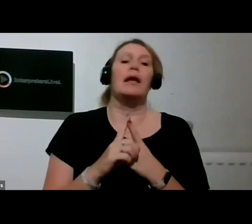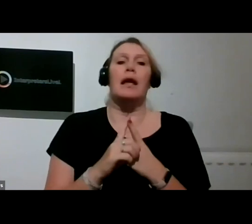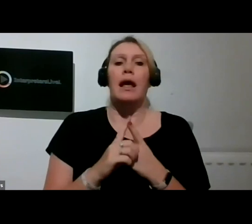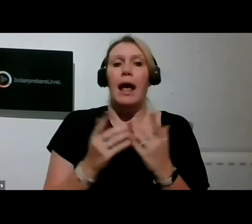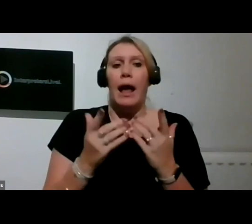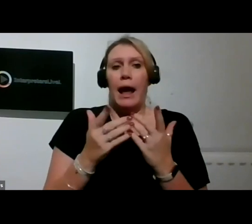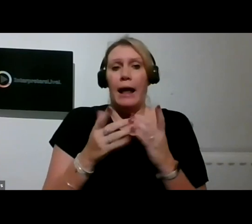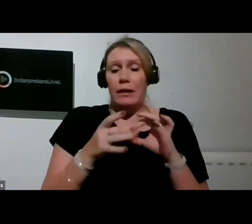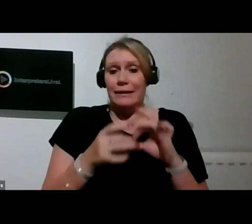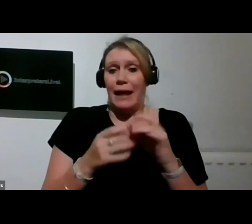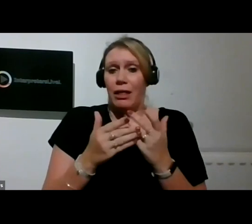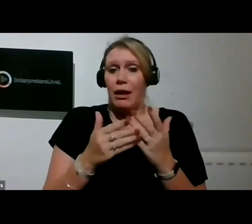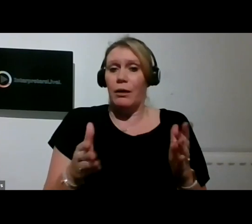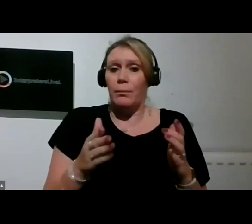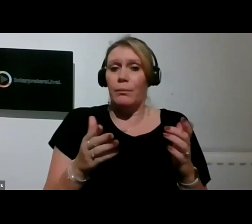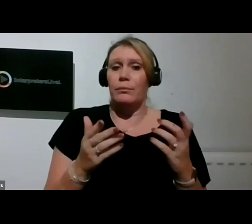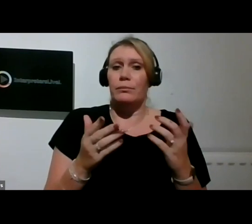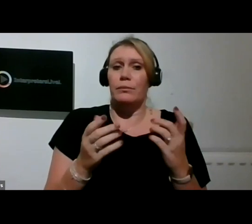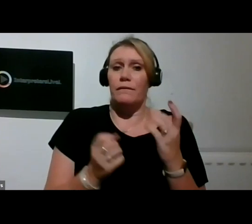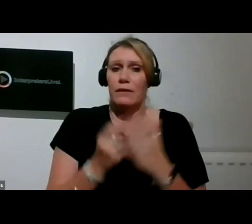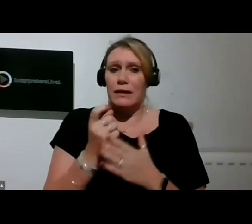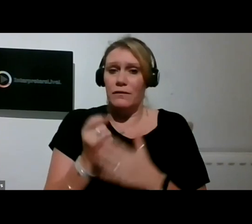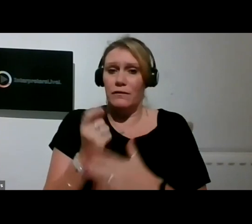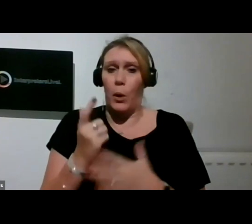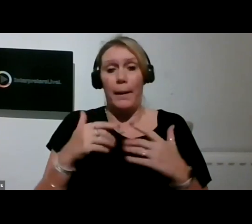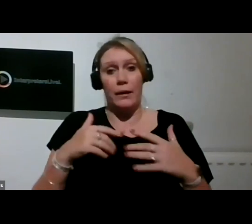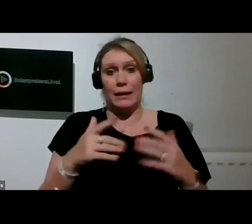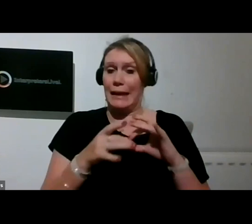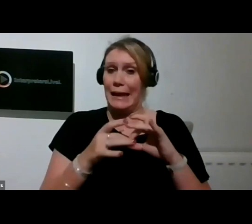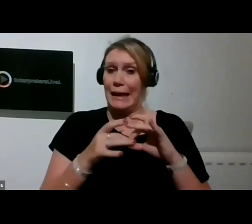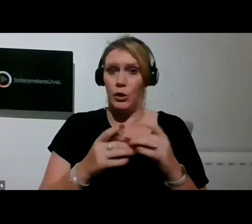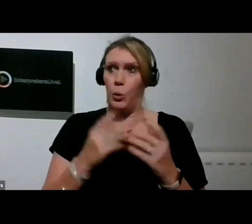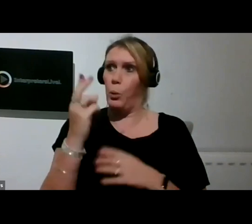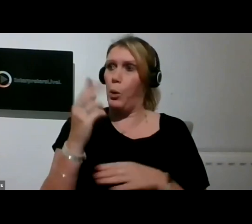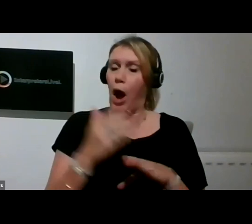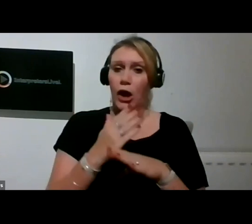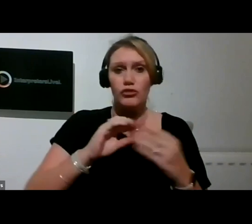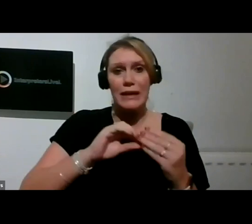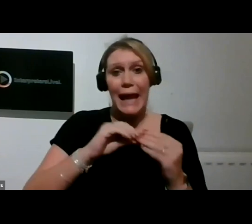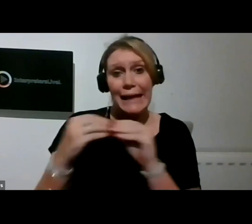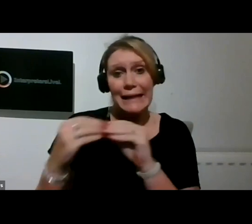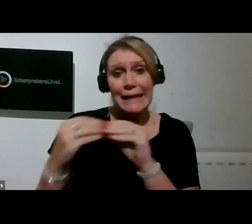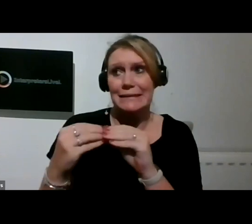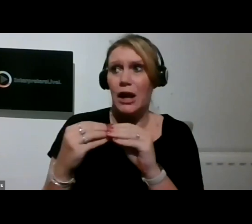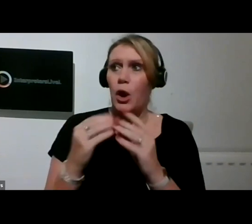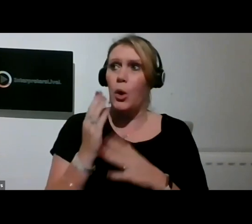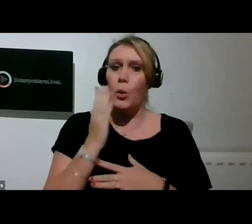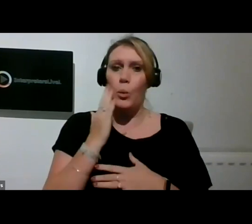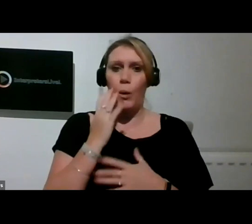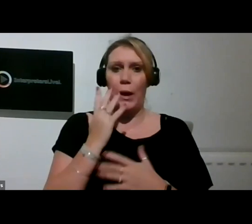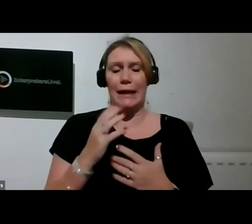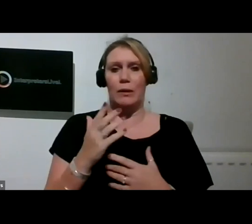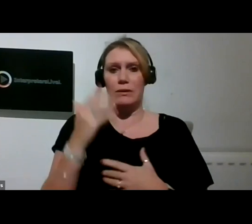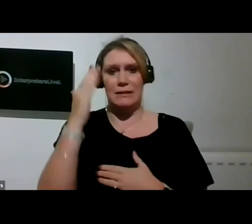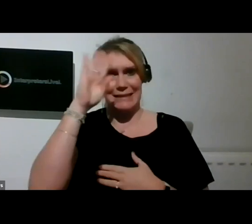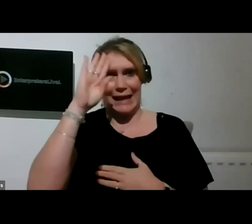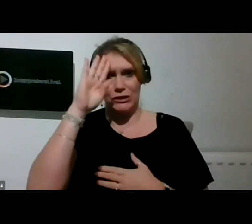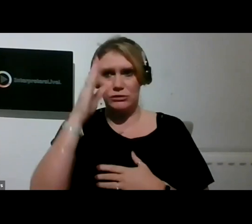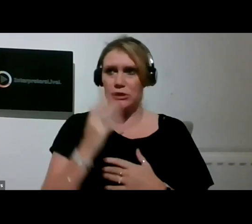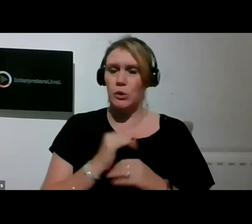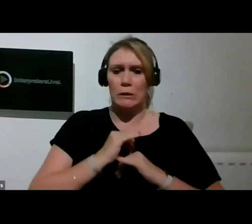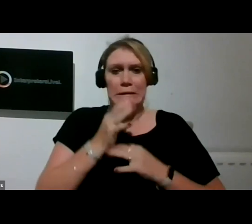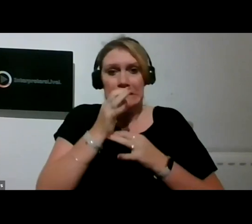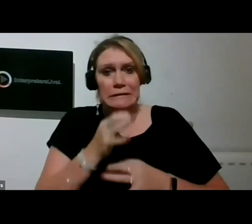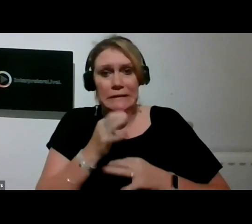together work created at home when it was too dangerous to go out, work created while participating online and work created